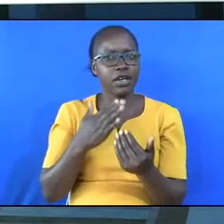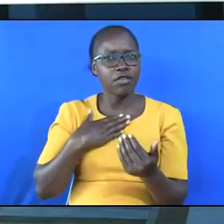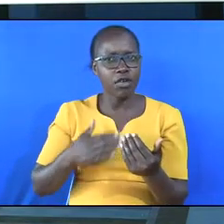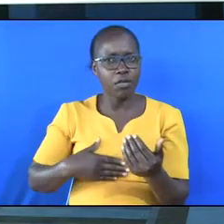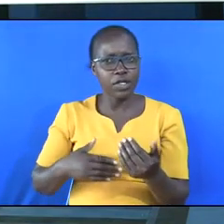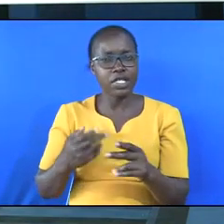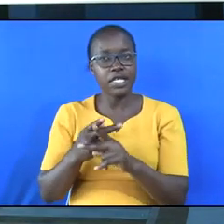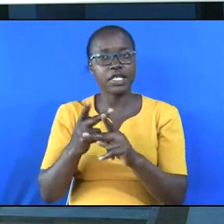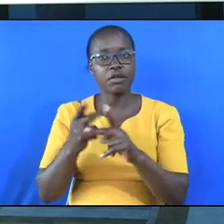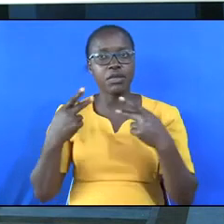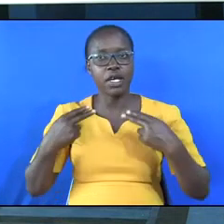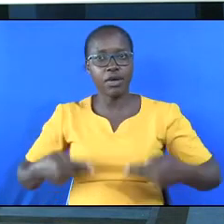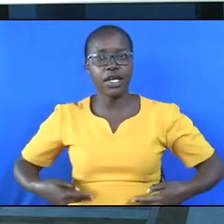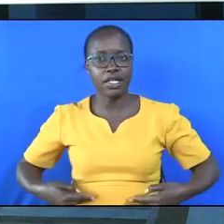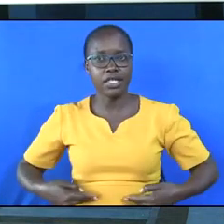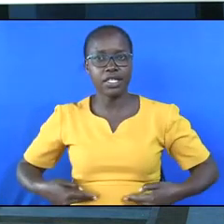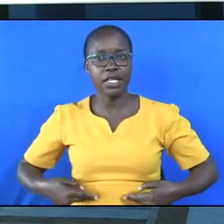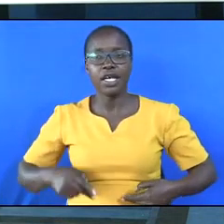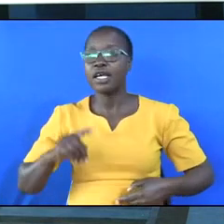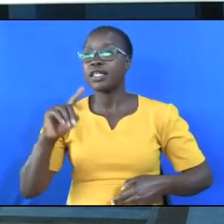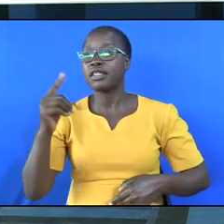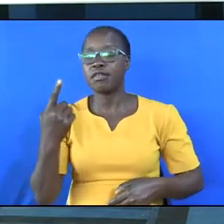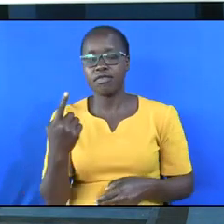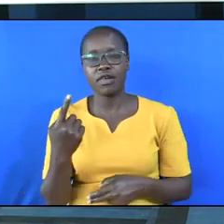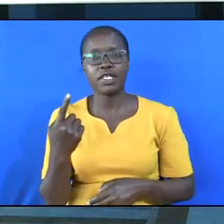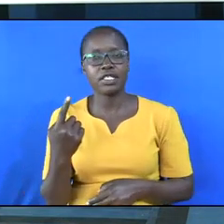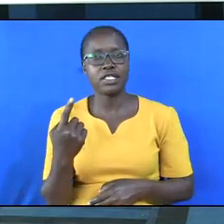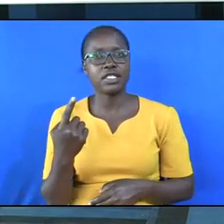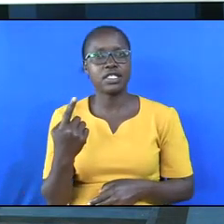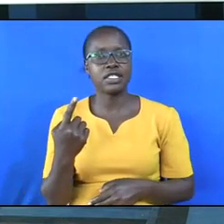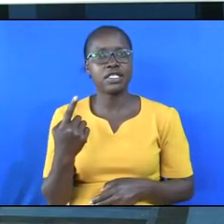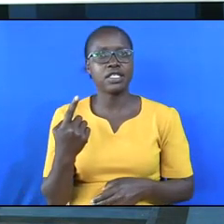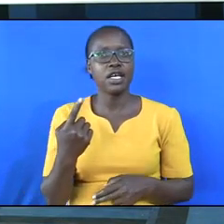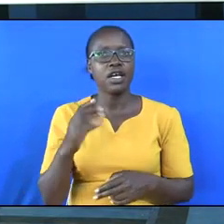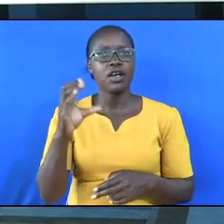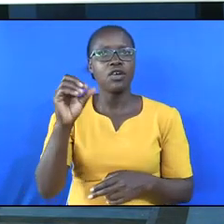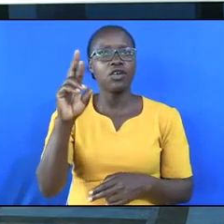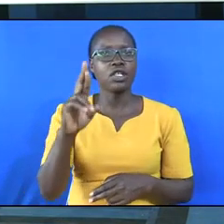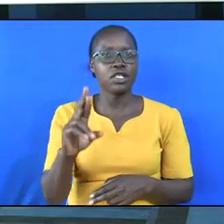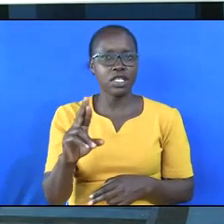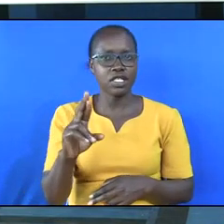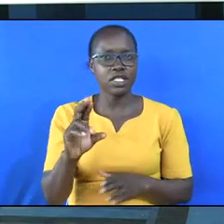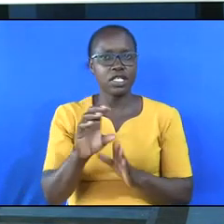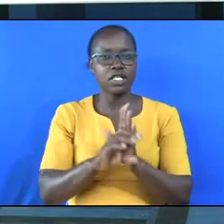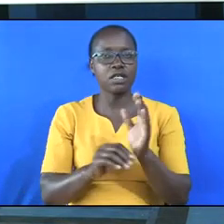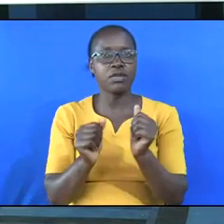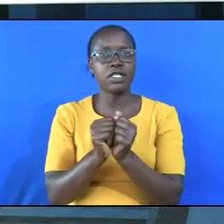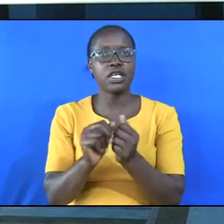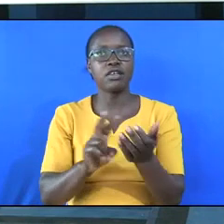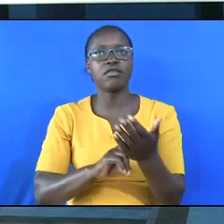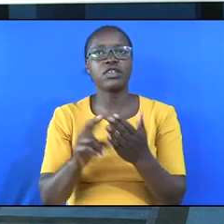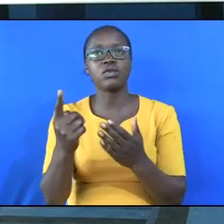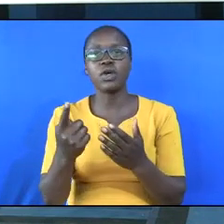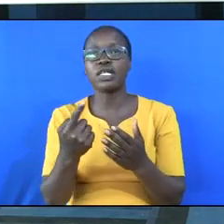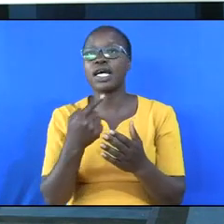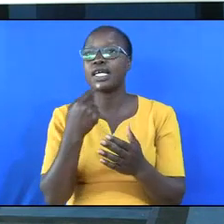bodies. In 1 Corinthians 10, verse 31, the Apostle Paul writes,